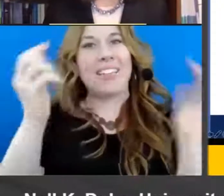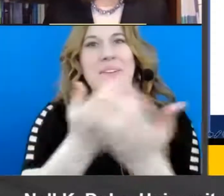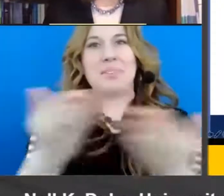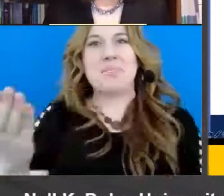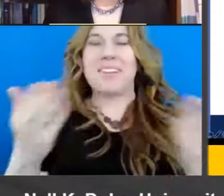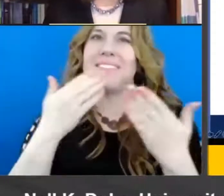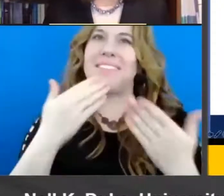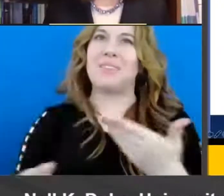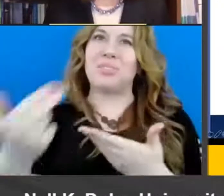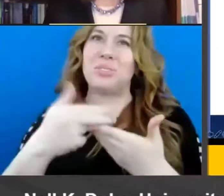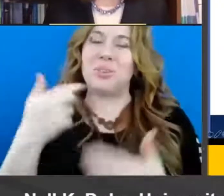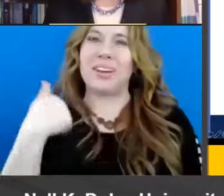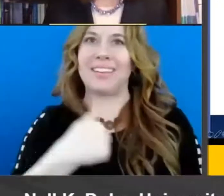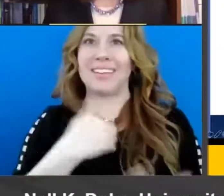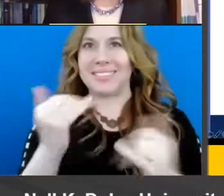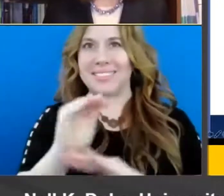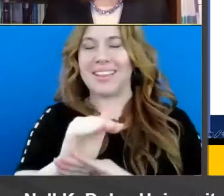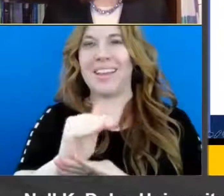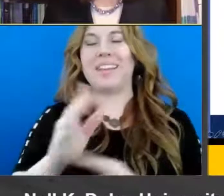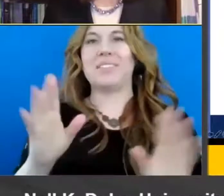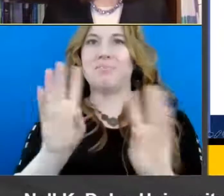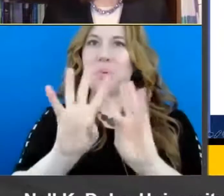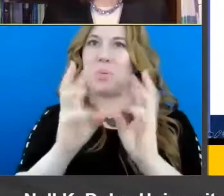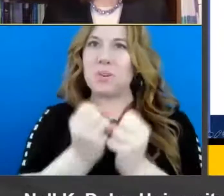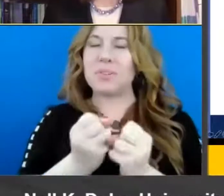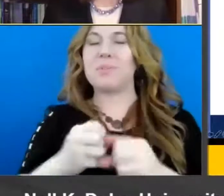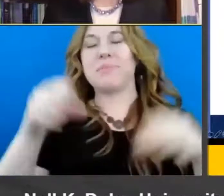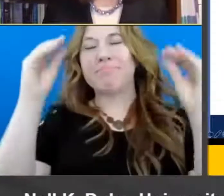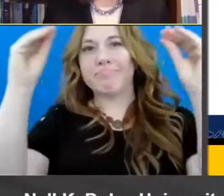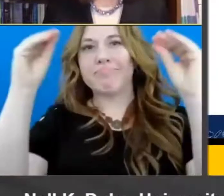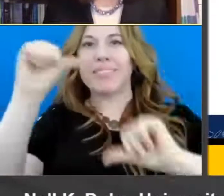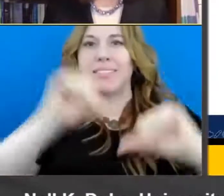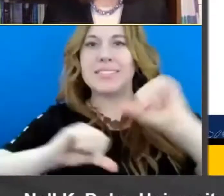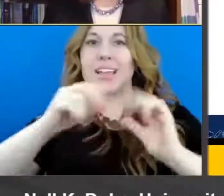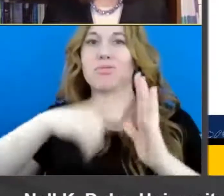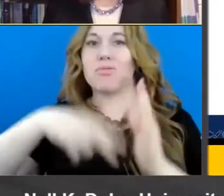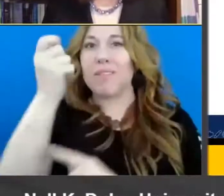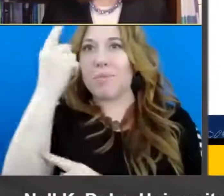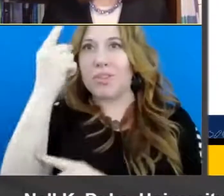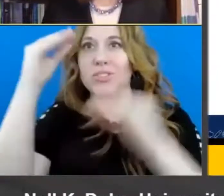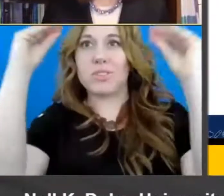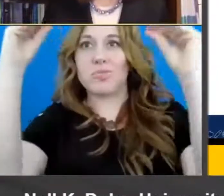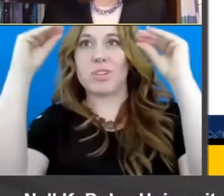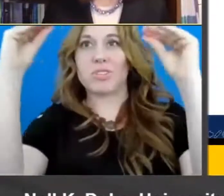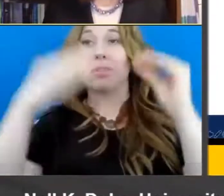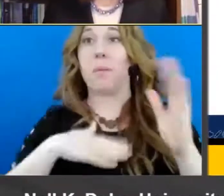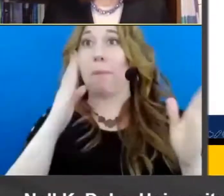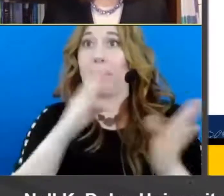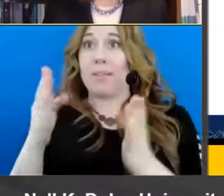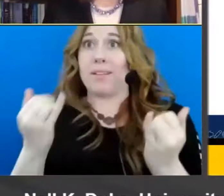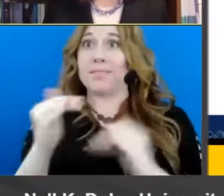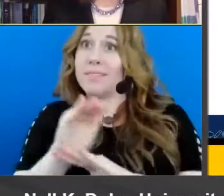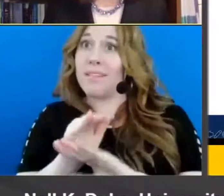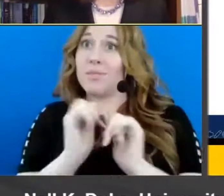for joining us for this webinar on the science of reading comprehension instruction. My plan for our time together